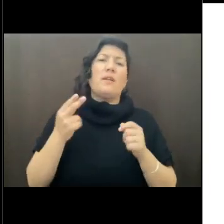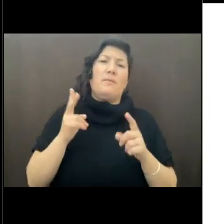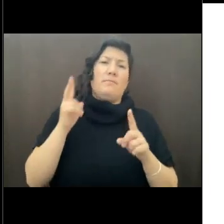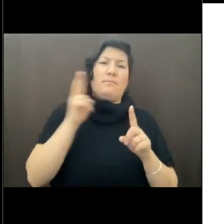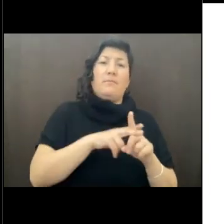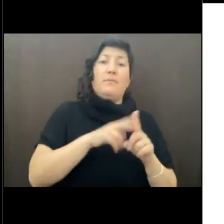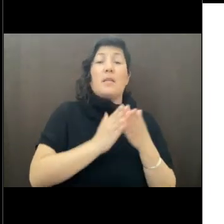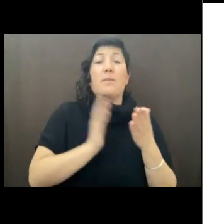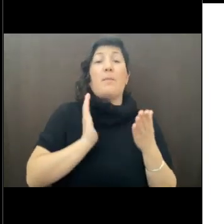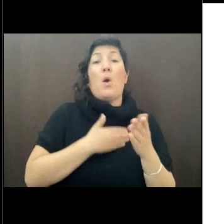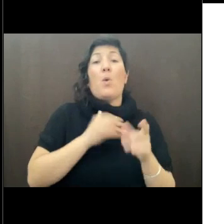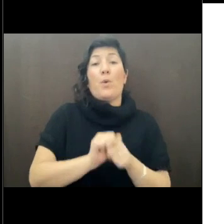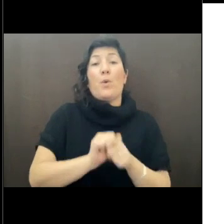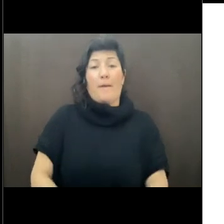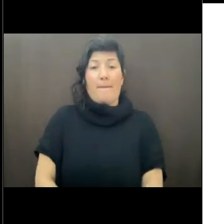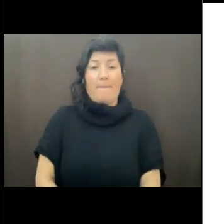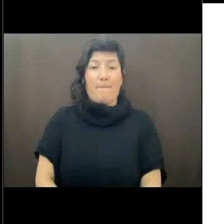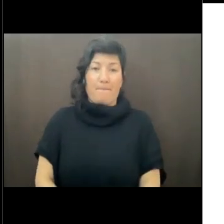Okay, next.